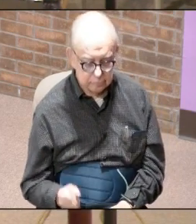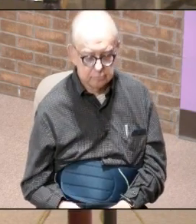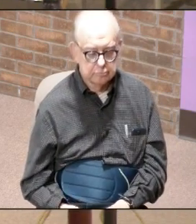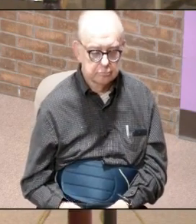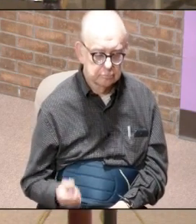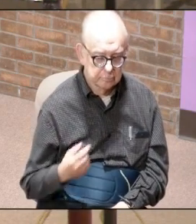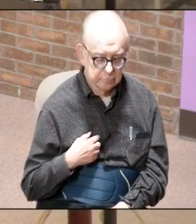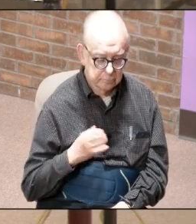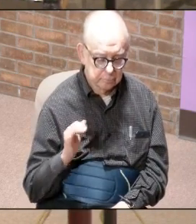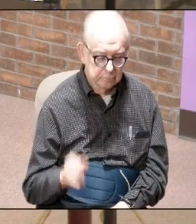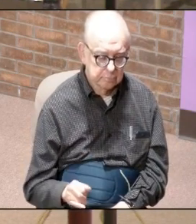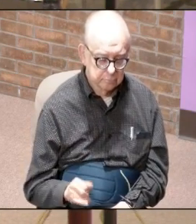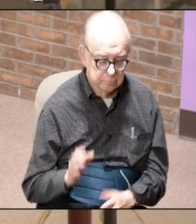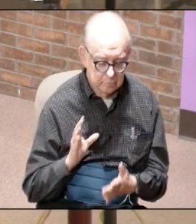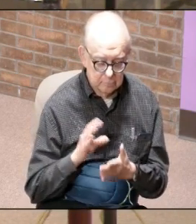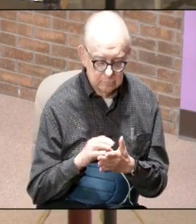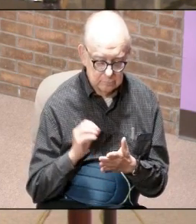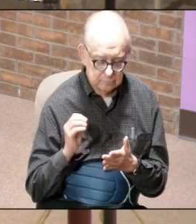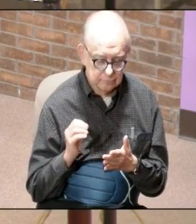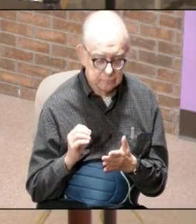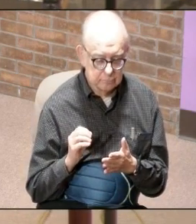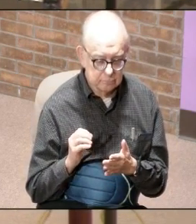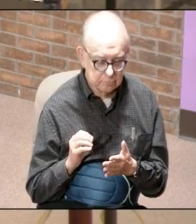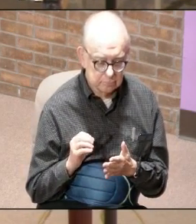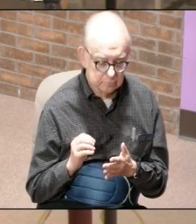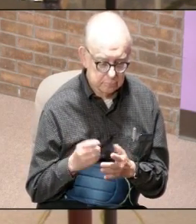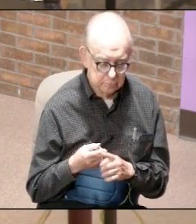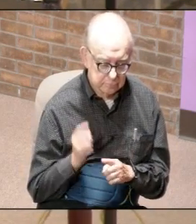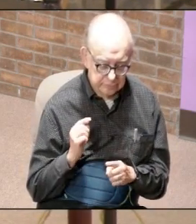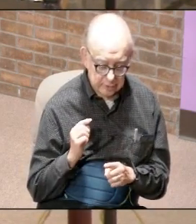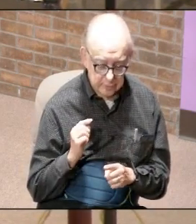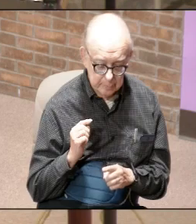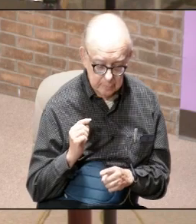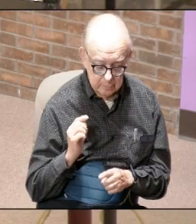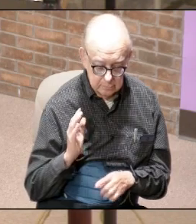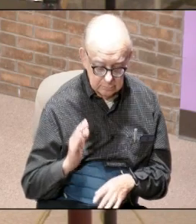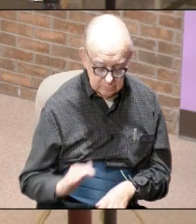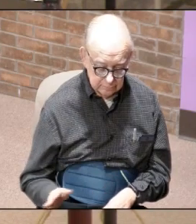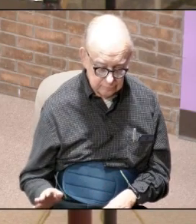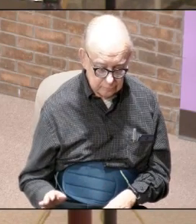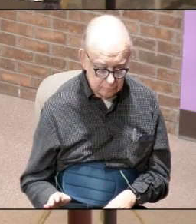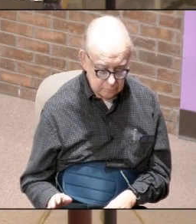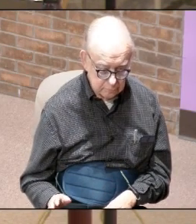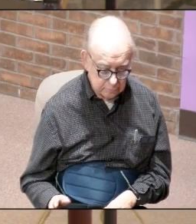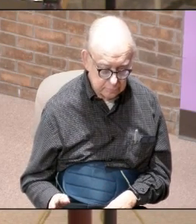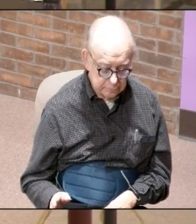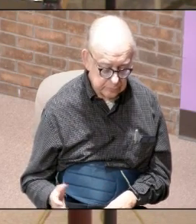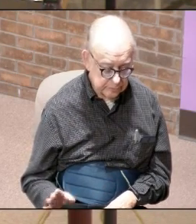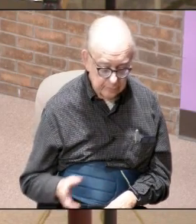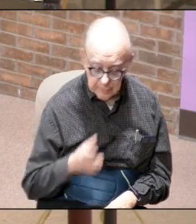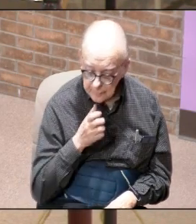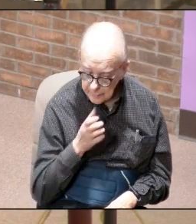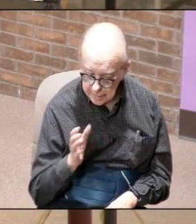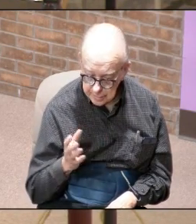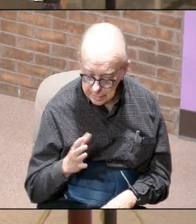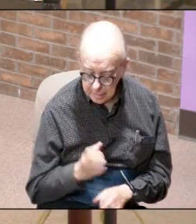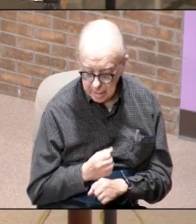I still learn from little children who have just gotten saved